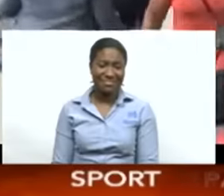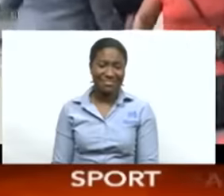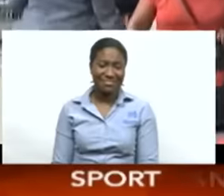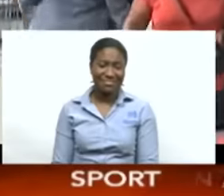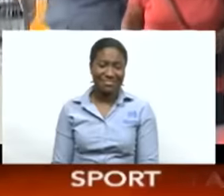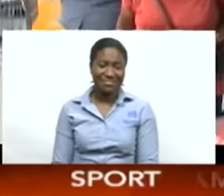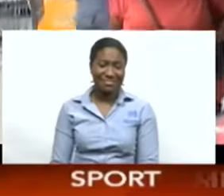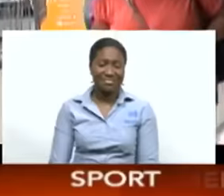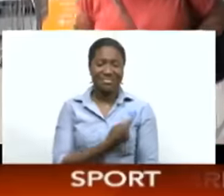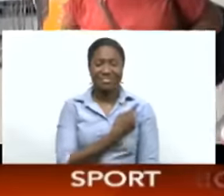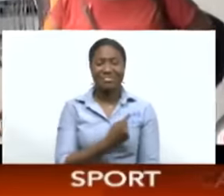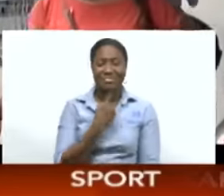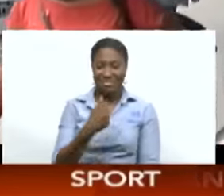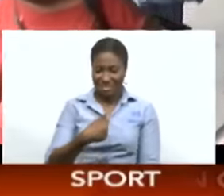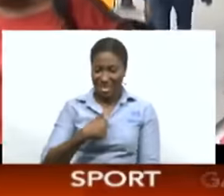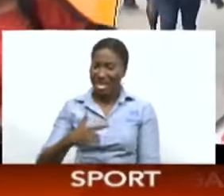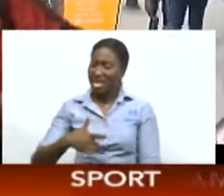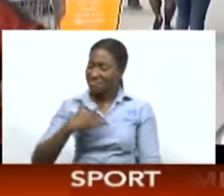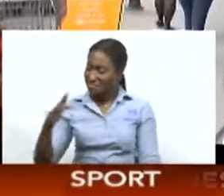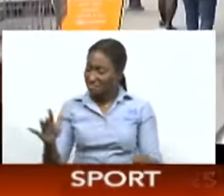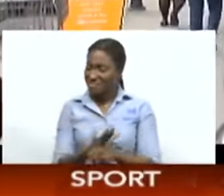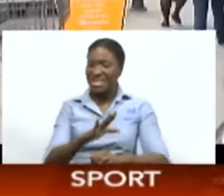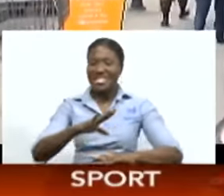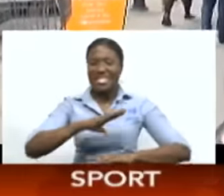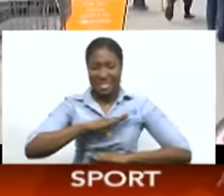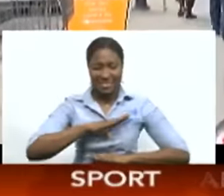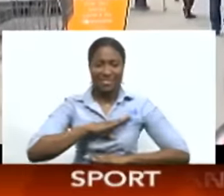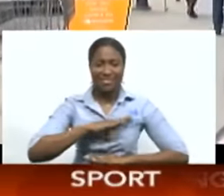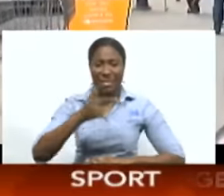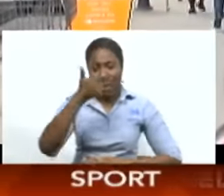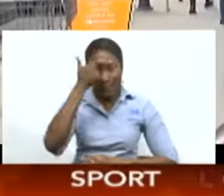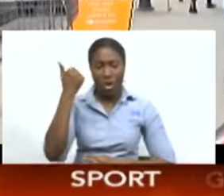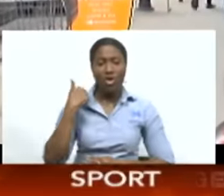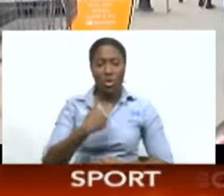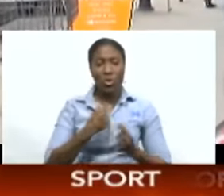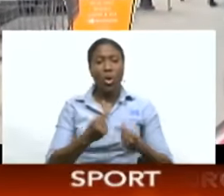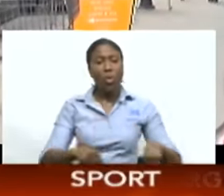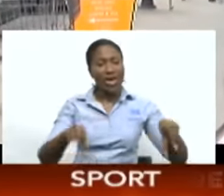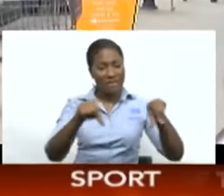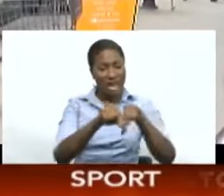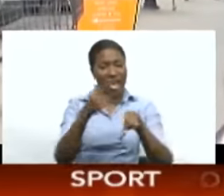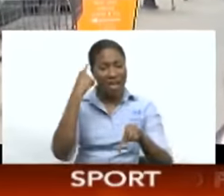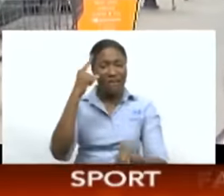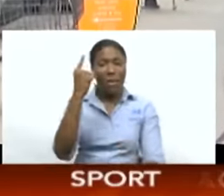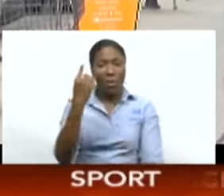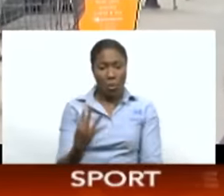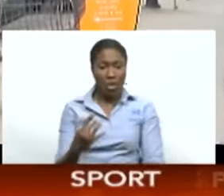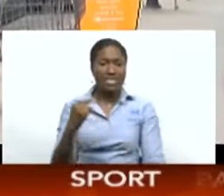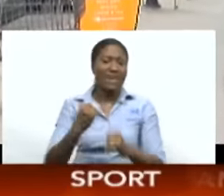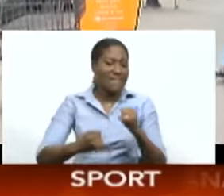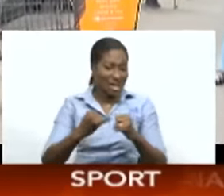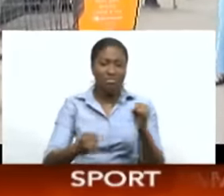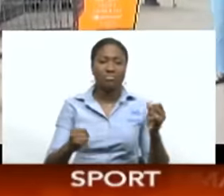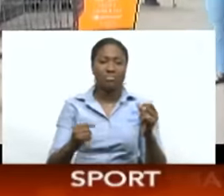I am totally satisfied because the main thing, we qualify for the quarterfinals. We're in the game.